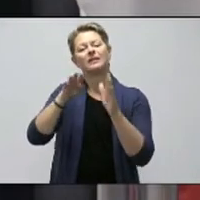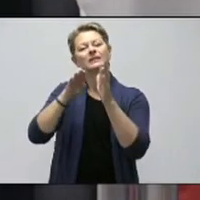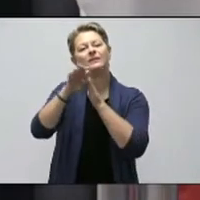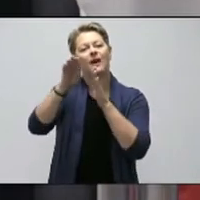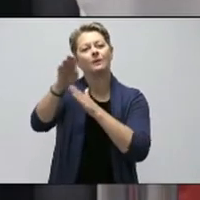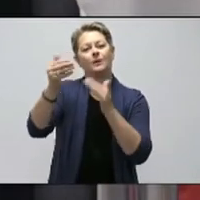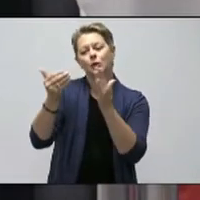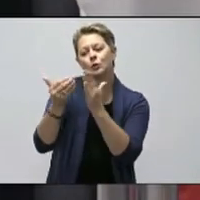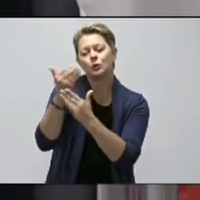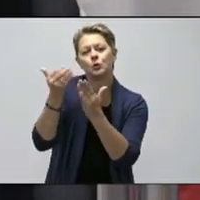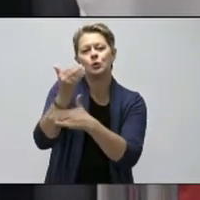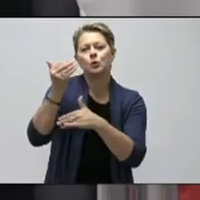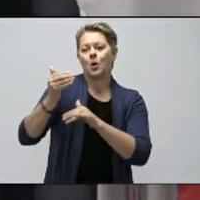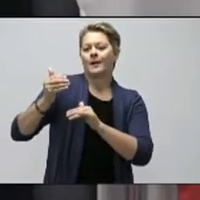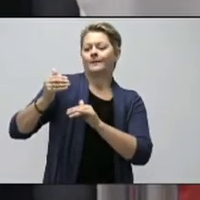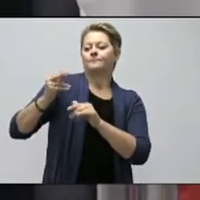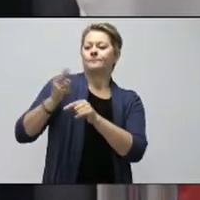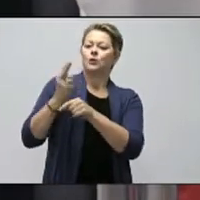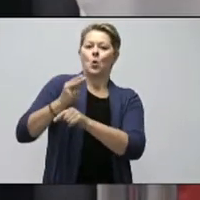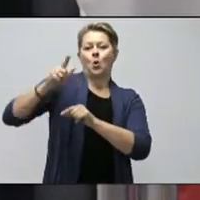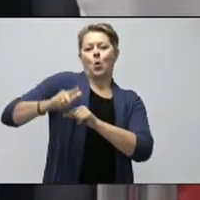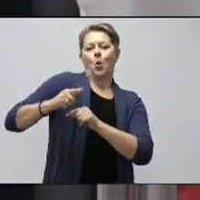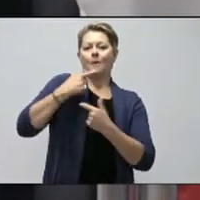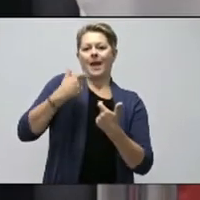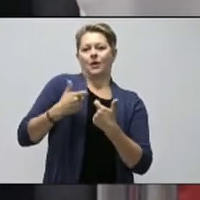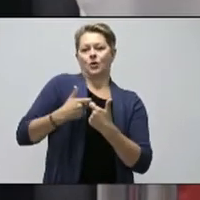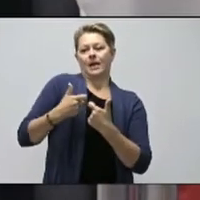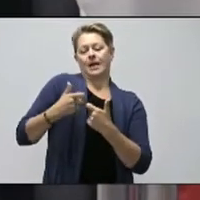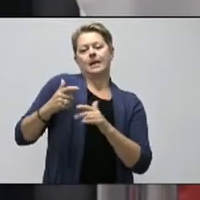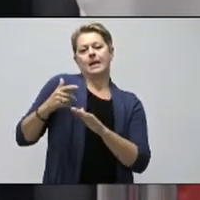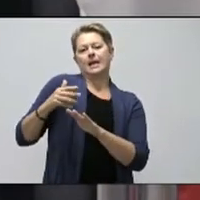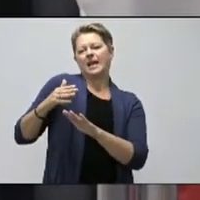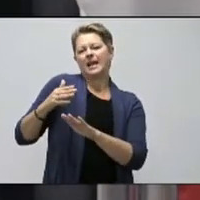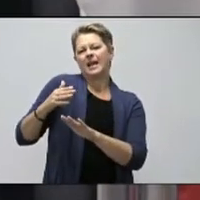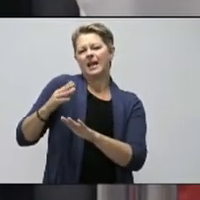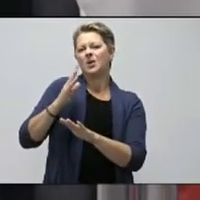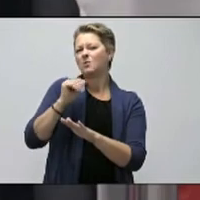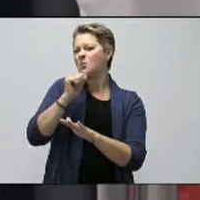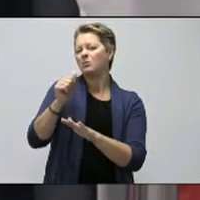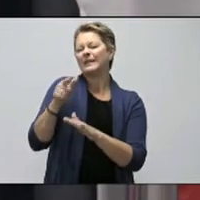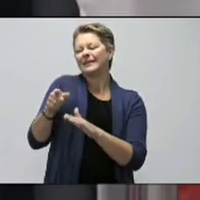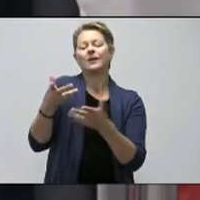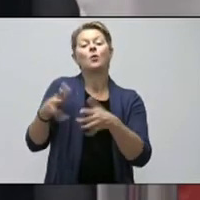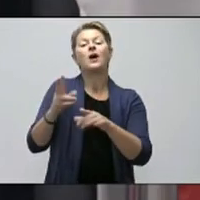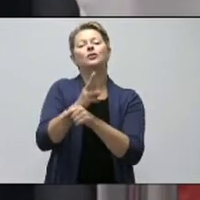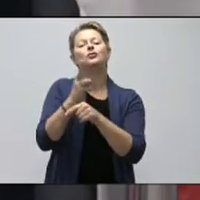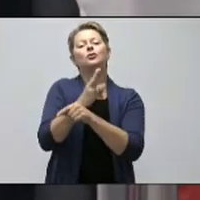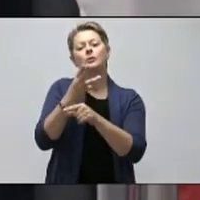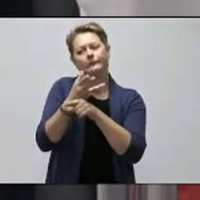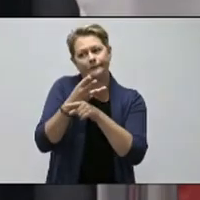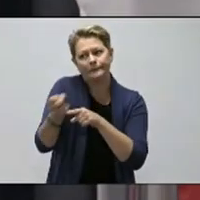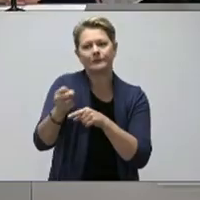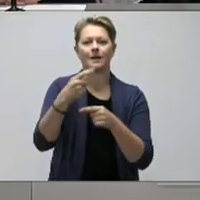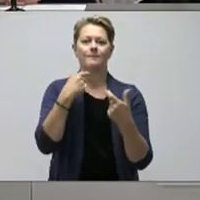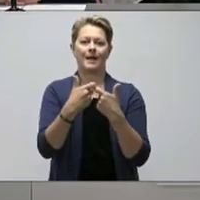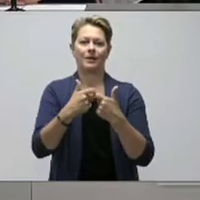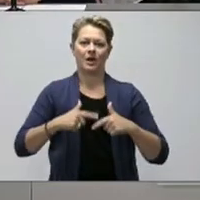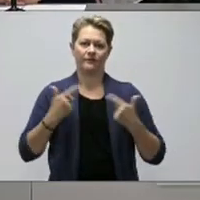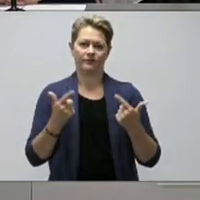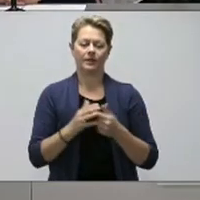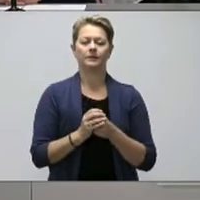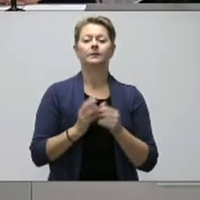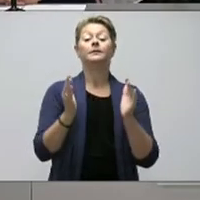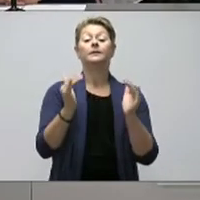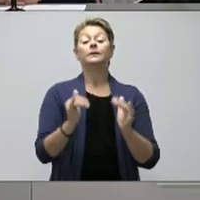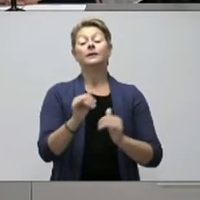it will not have an impact on the day-to-day use of people's phones and their battery life. Thank you. Brian Callahan,